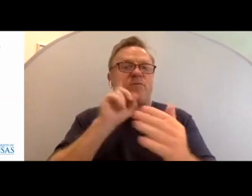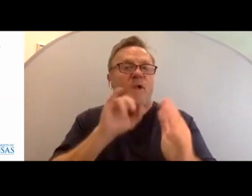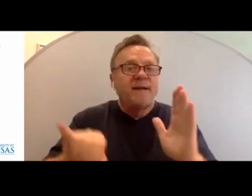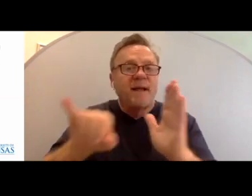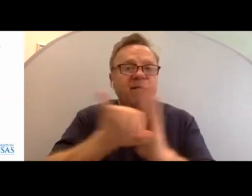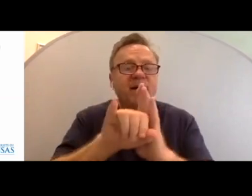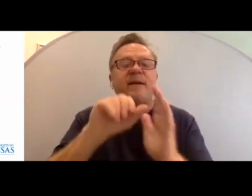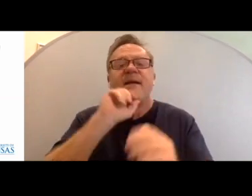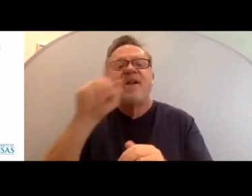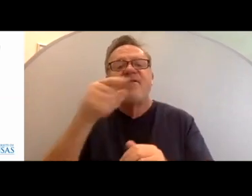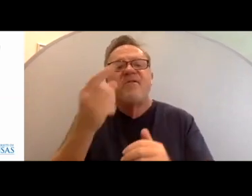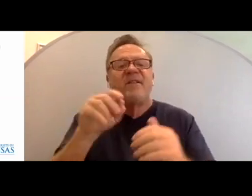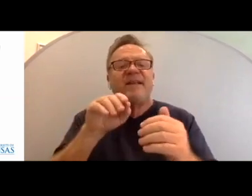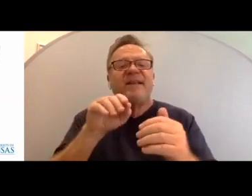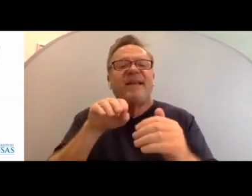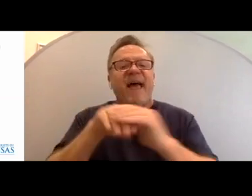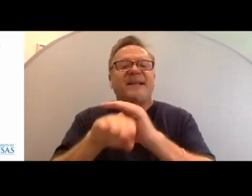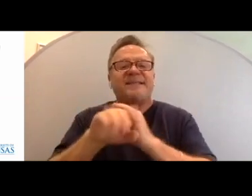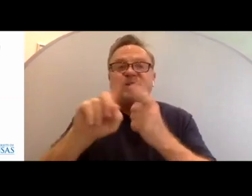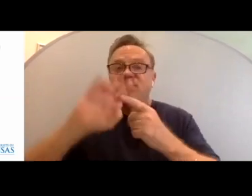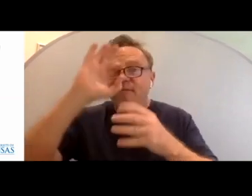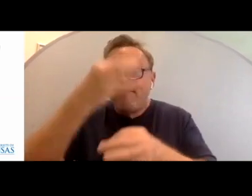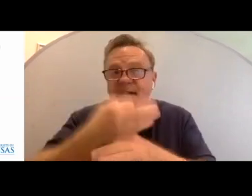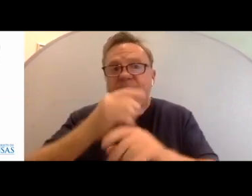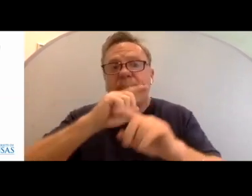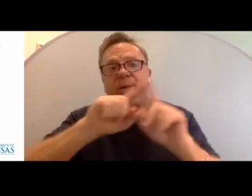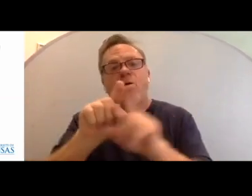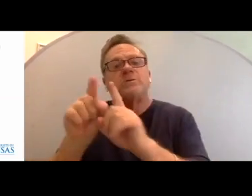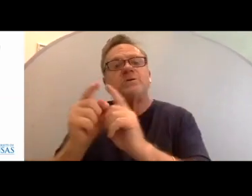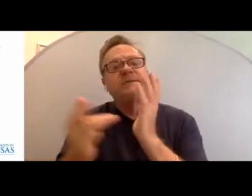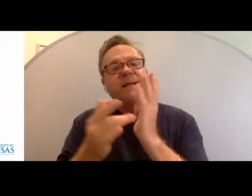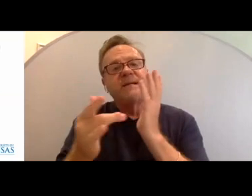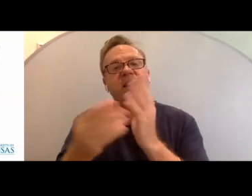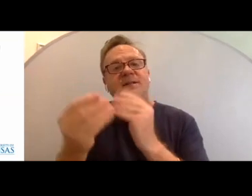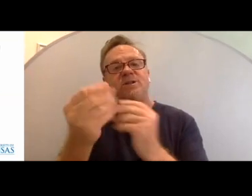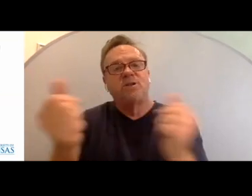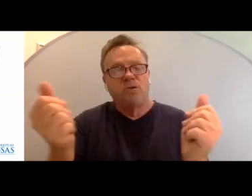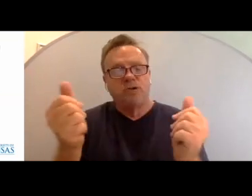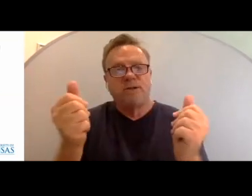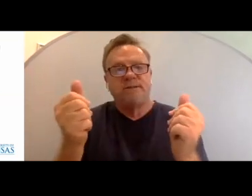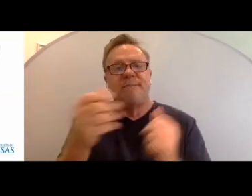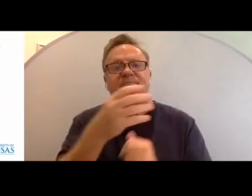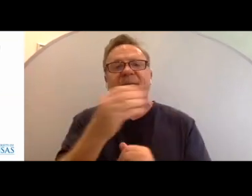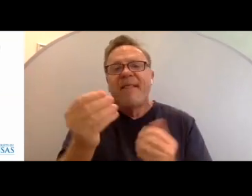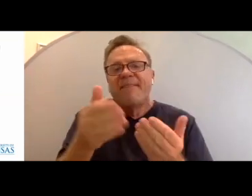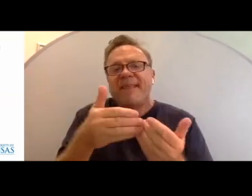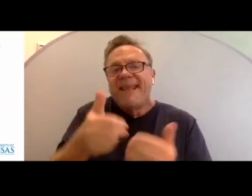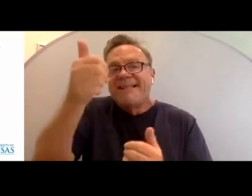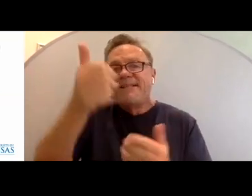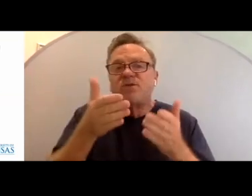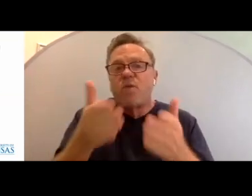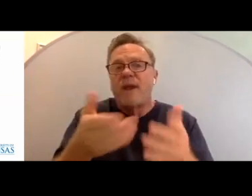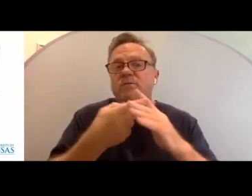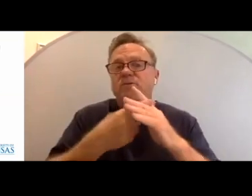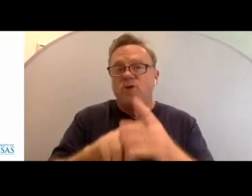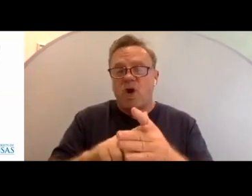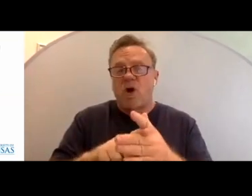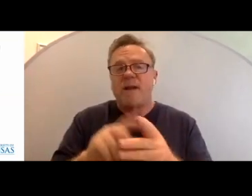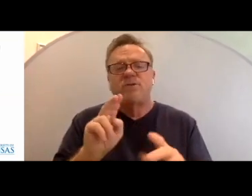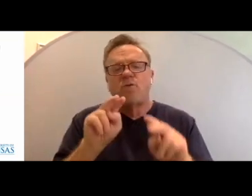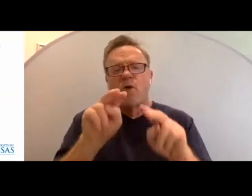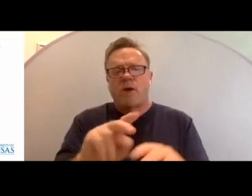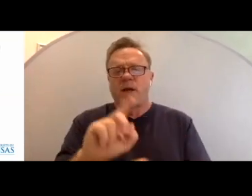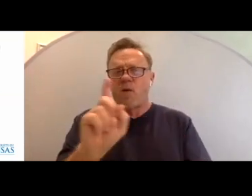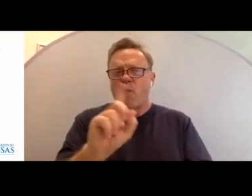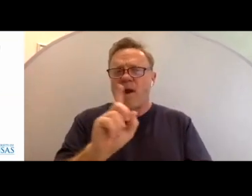access to faith, but also access to technology solutions to And the easiest way to begin that is look at where